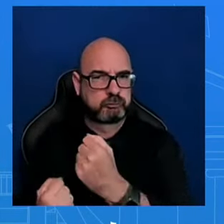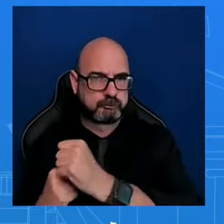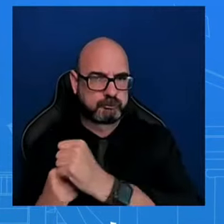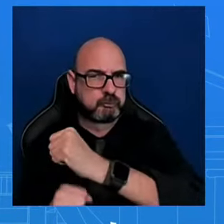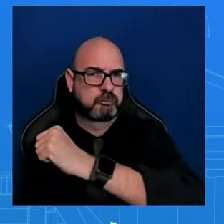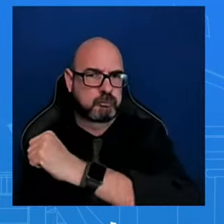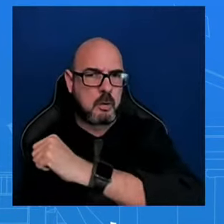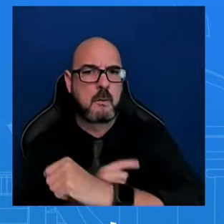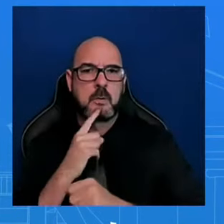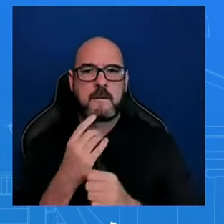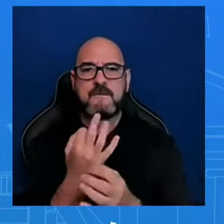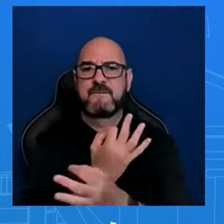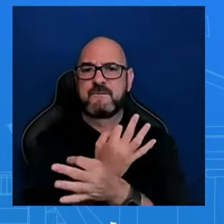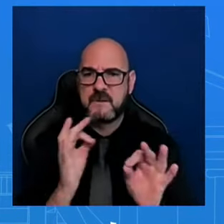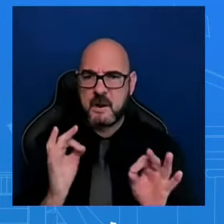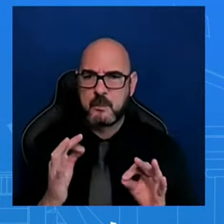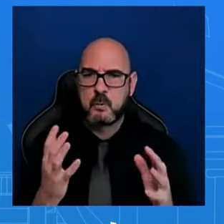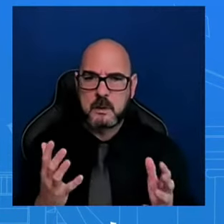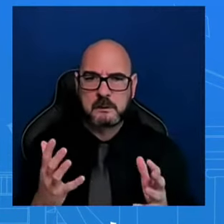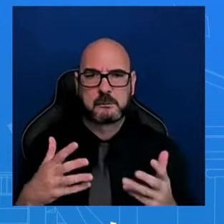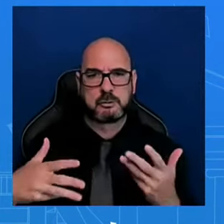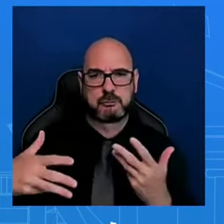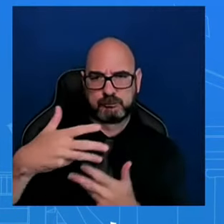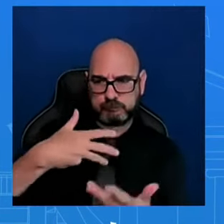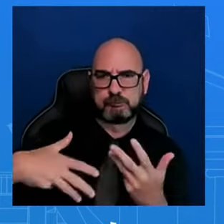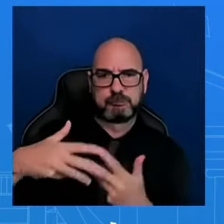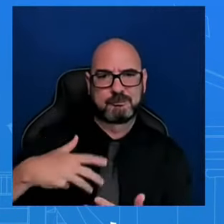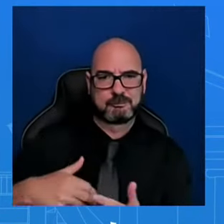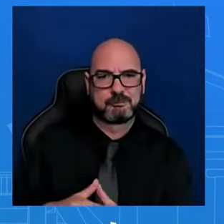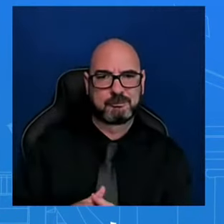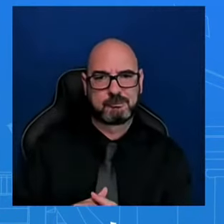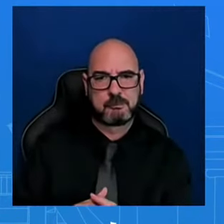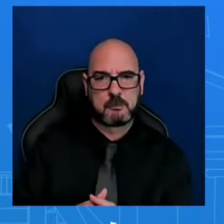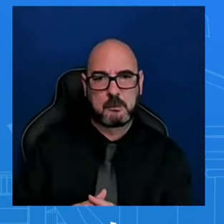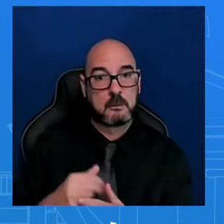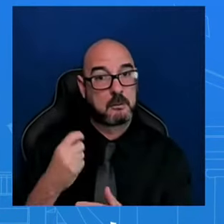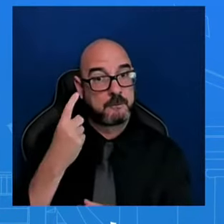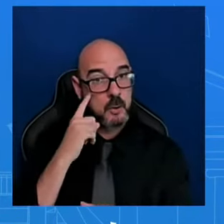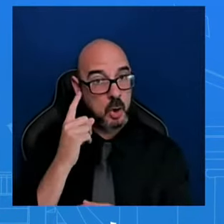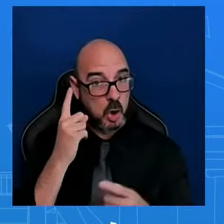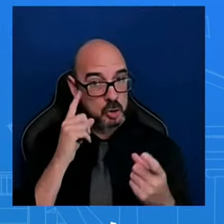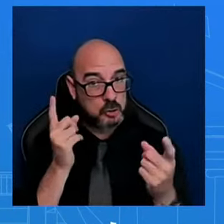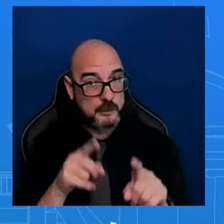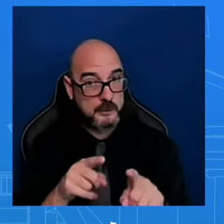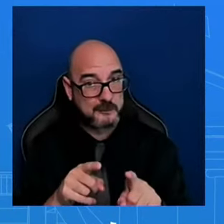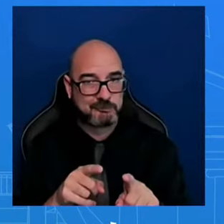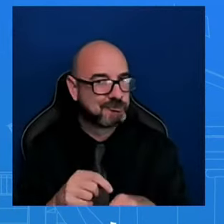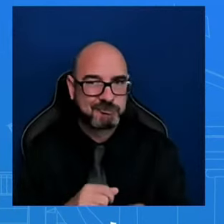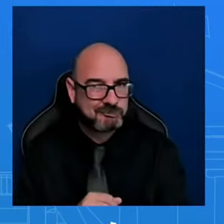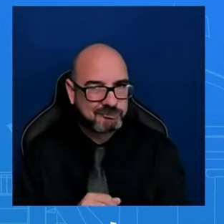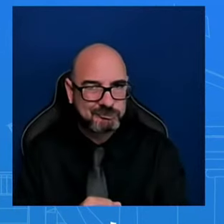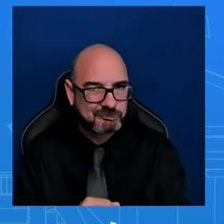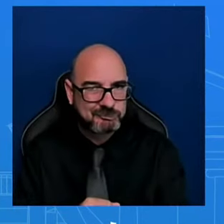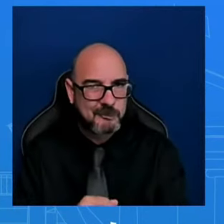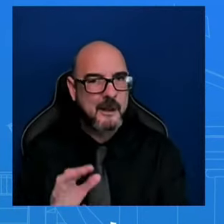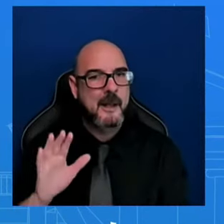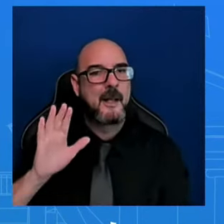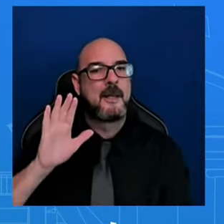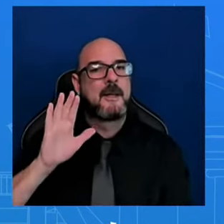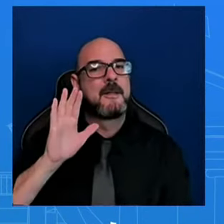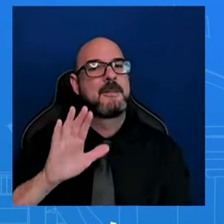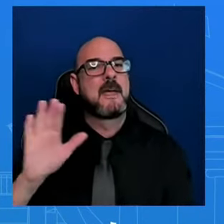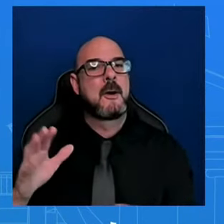certain coverage or admire it, we do admire the courage of the free press. Journalism, again, is not a crime.